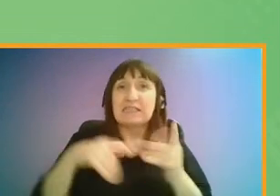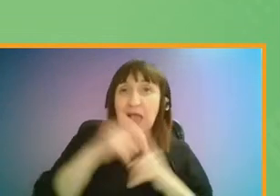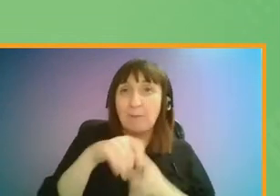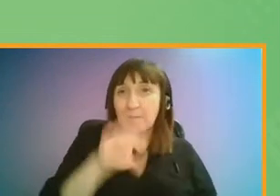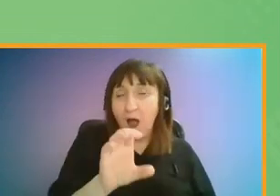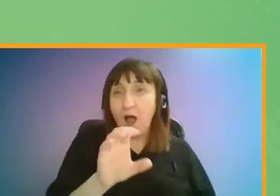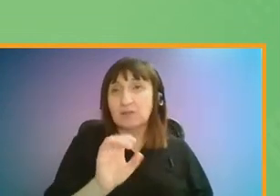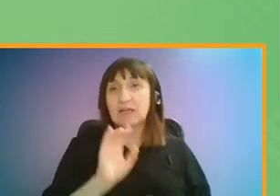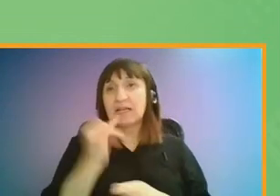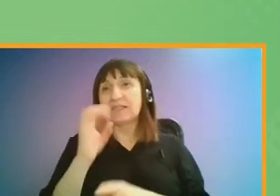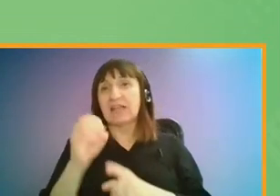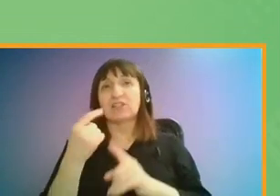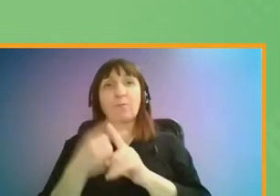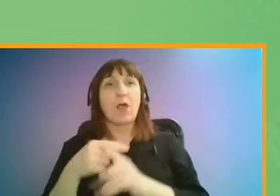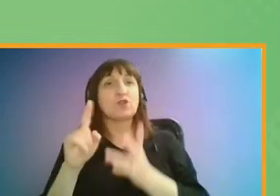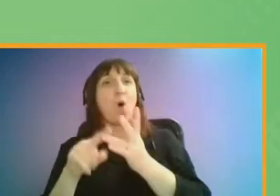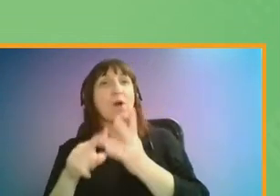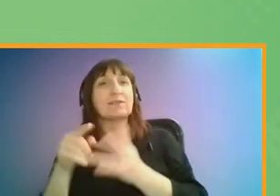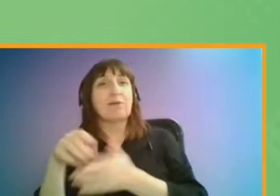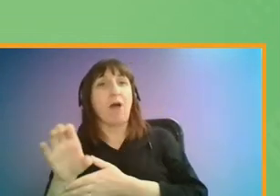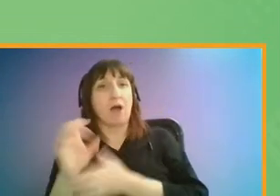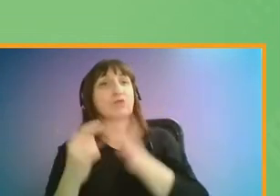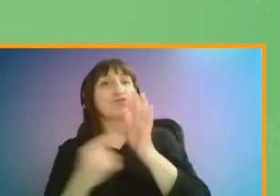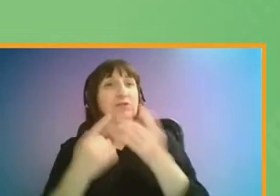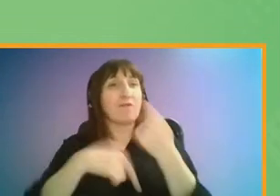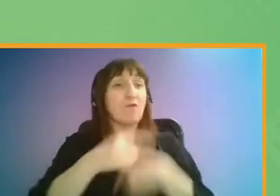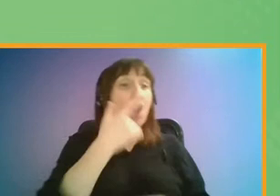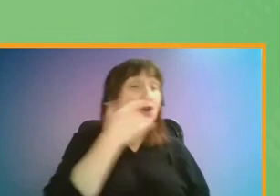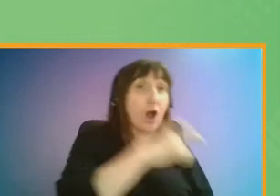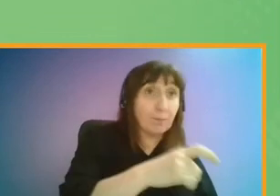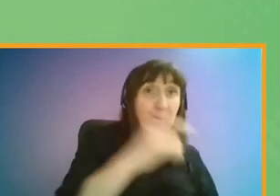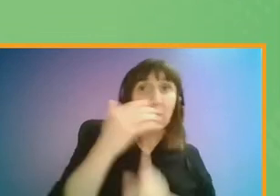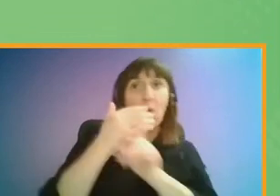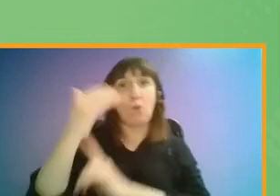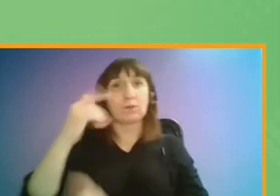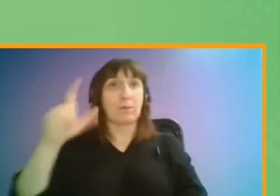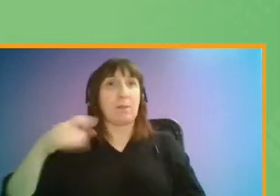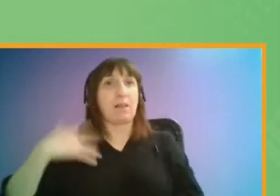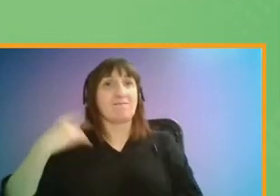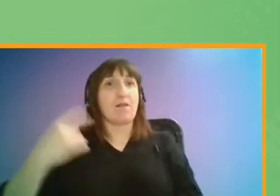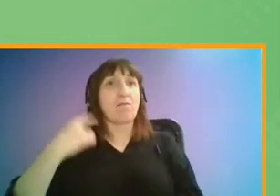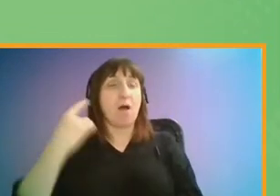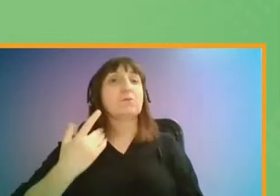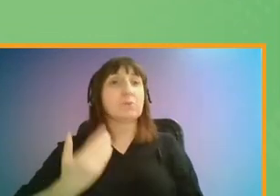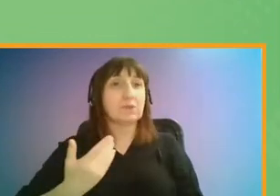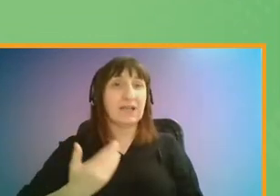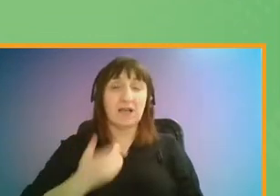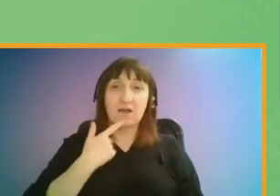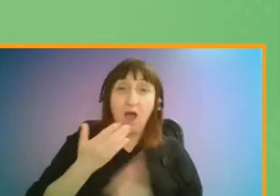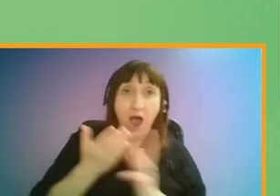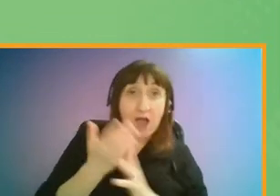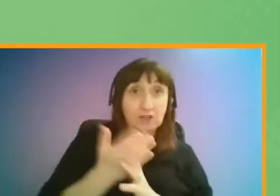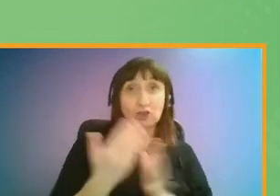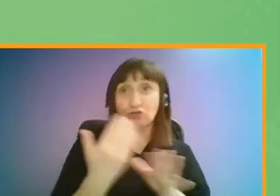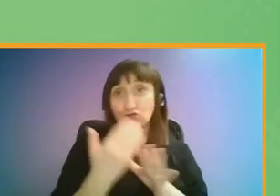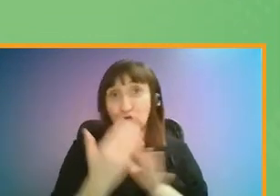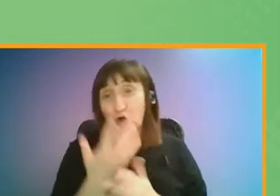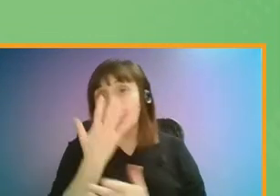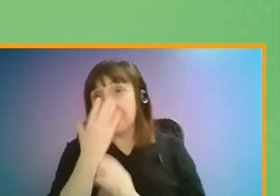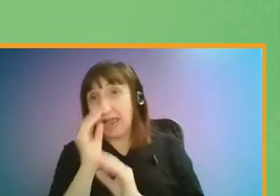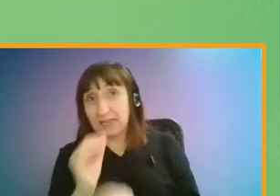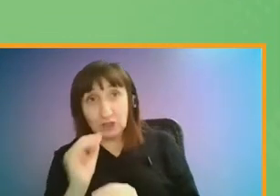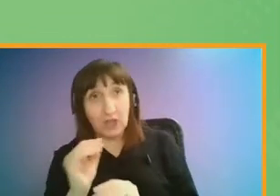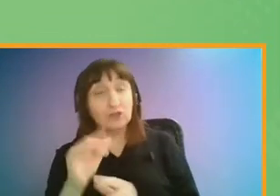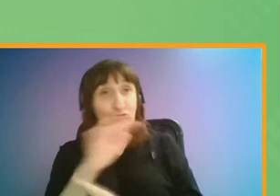60 plus Oyster card and Freedom Pass are critical for younger and older Londoners. They provide vital access to jobs, education and social